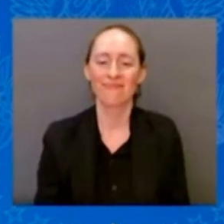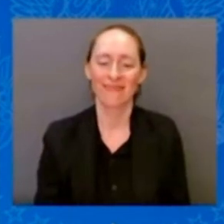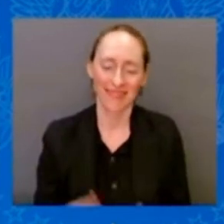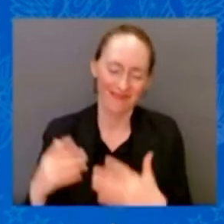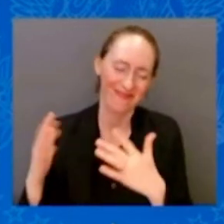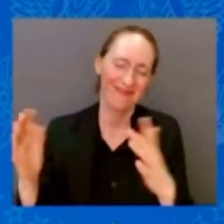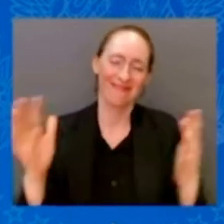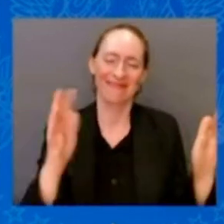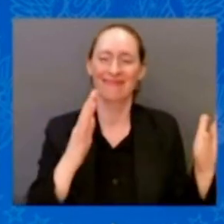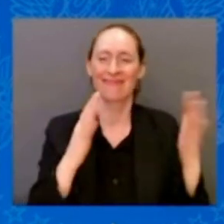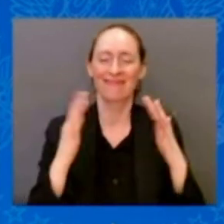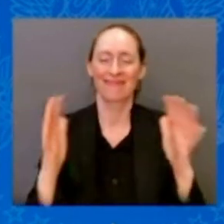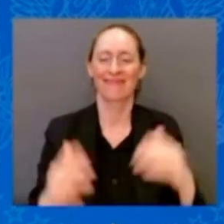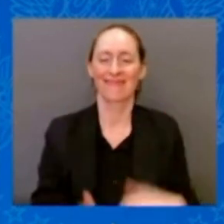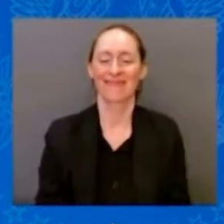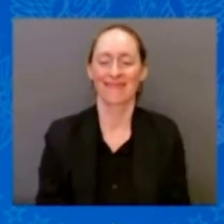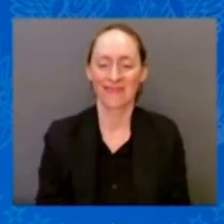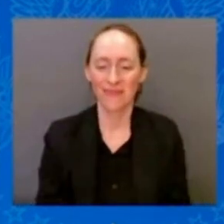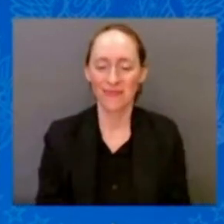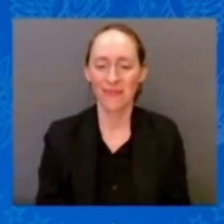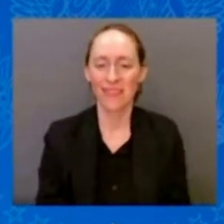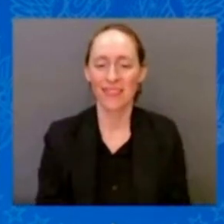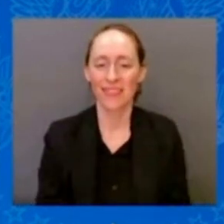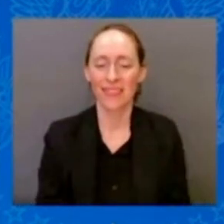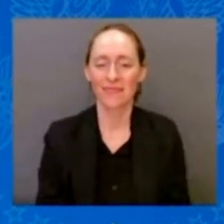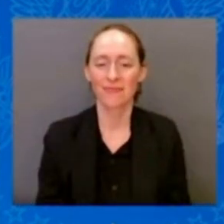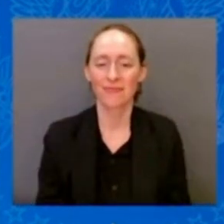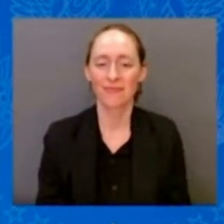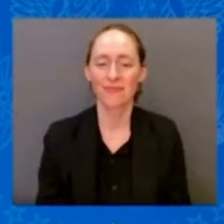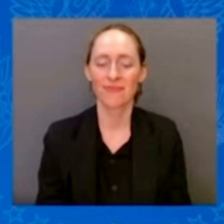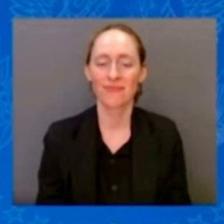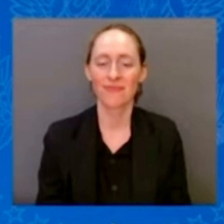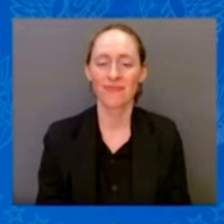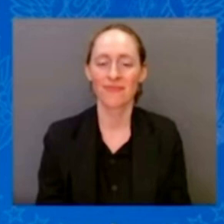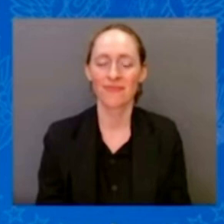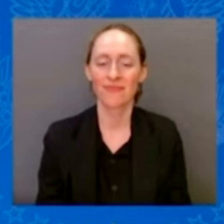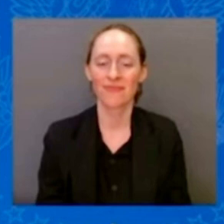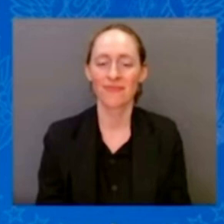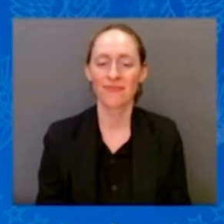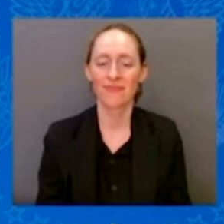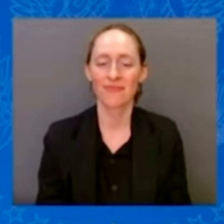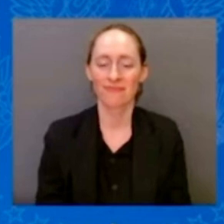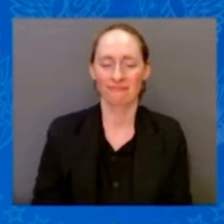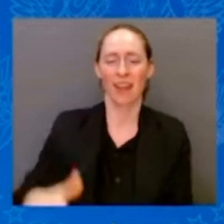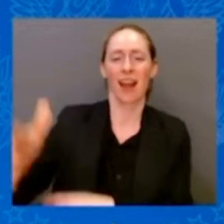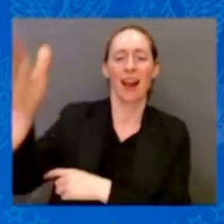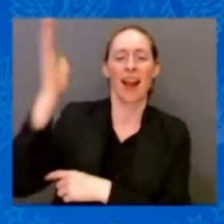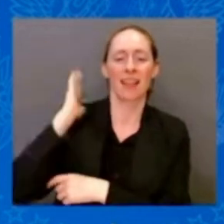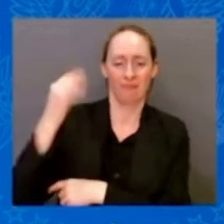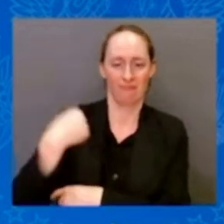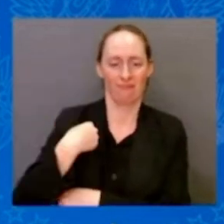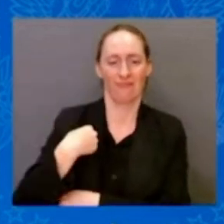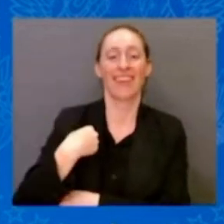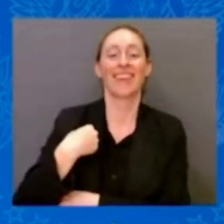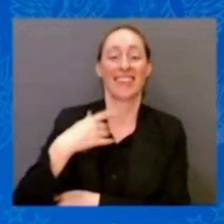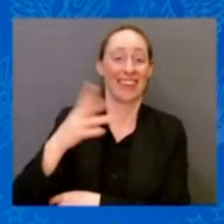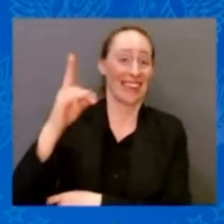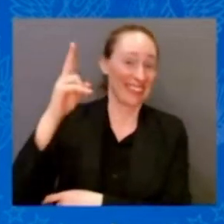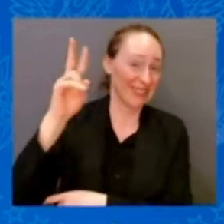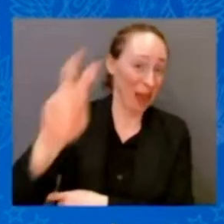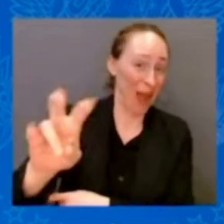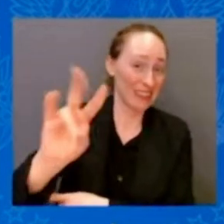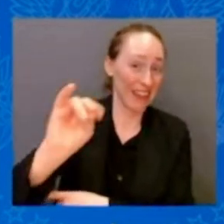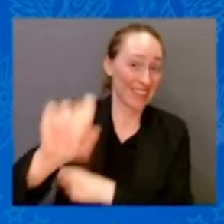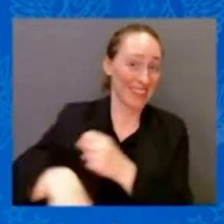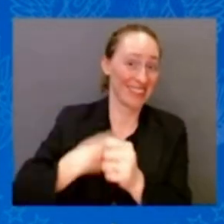when I was up in the Senate for 270 years — knows I know what I'm talking about on that score. We passed more